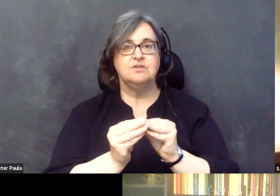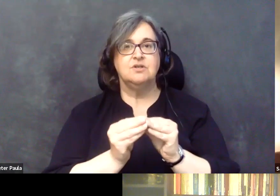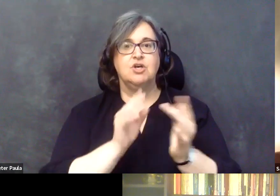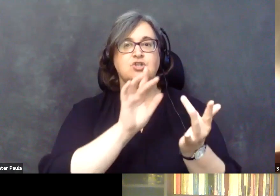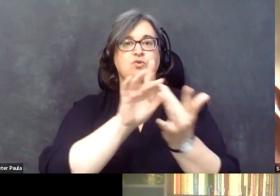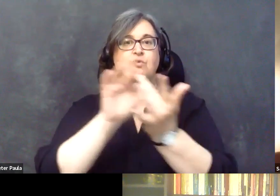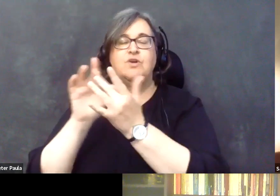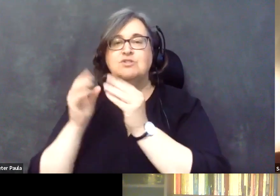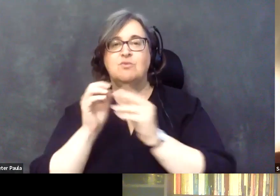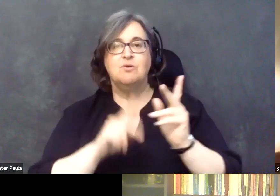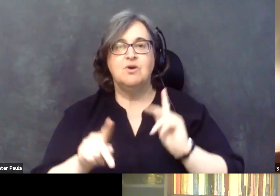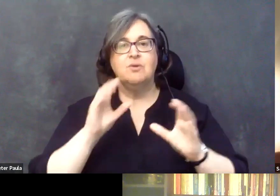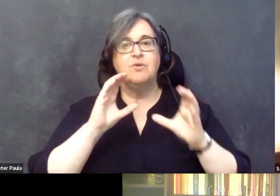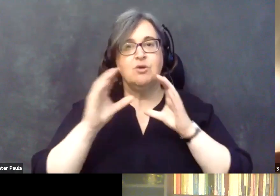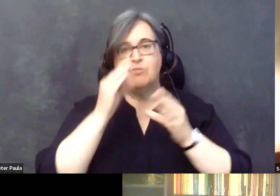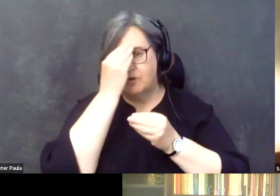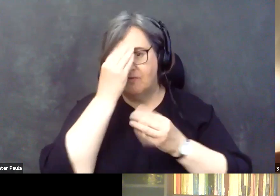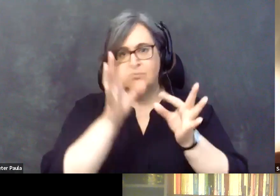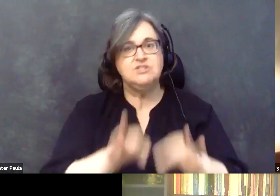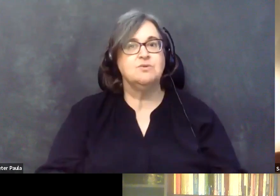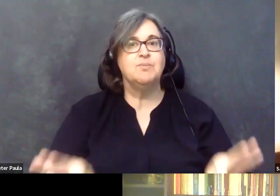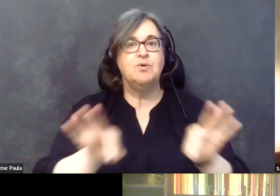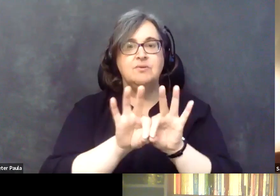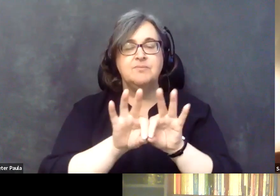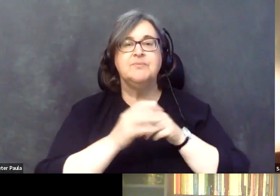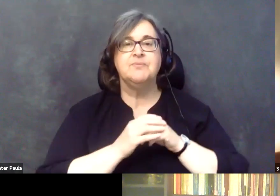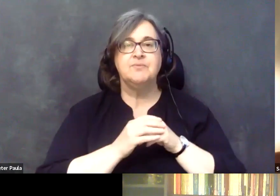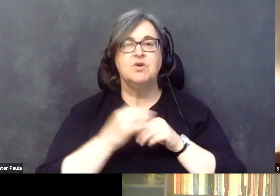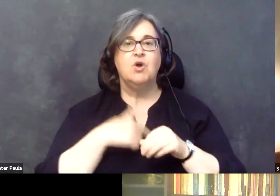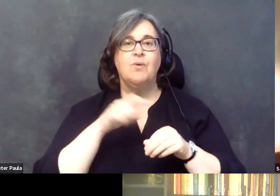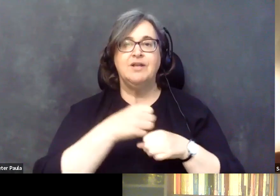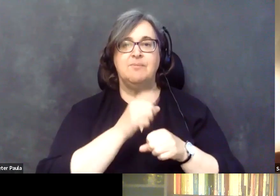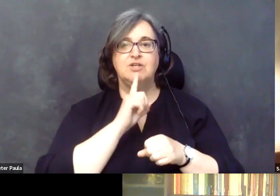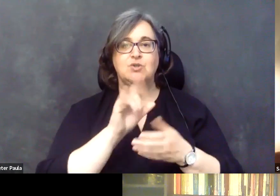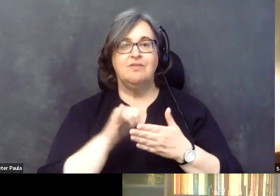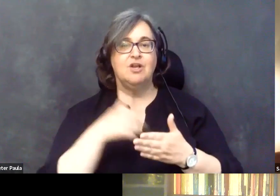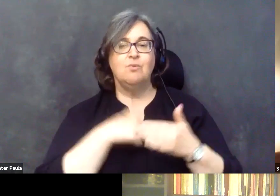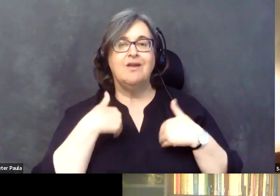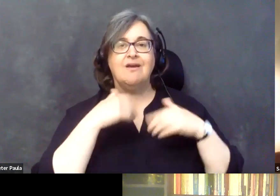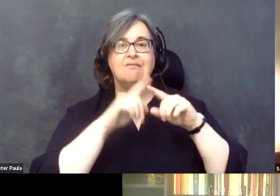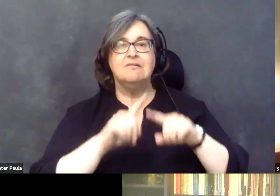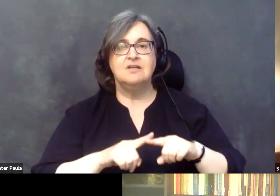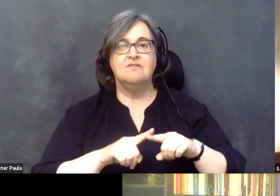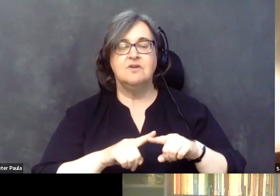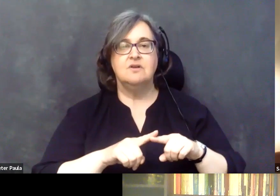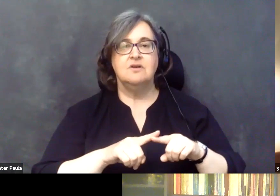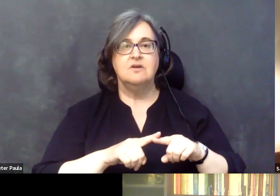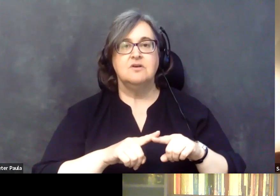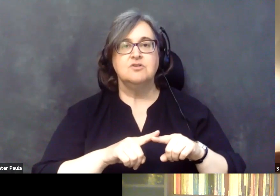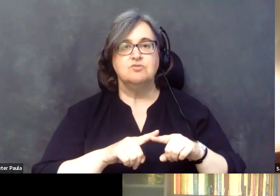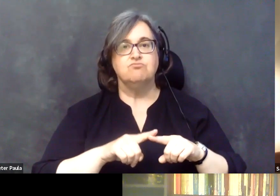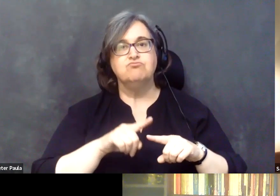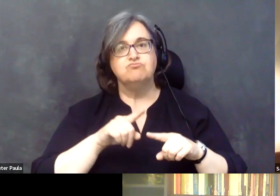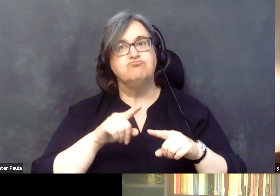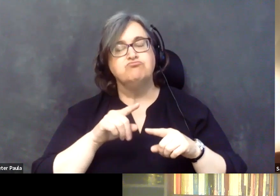wider audiences, communicate important information. We, we had to make sure that we had the pieces in play to hit on that